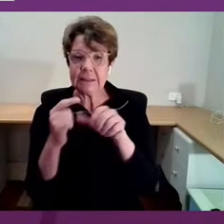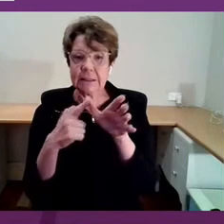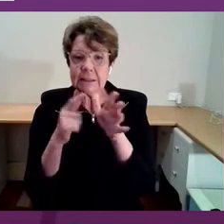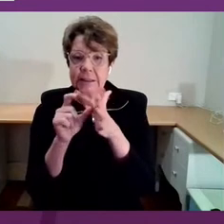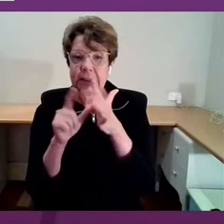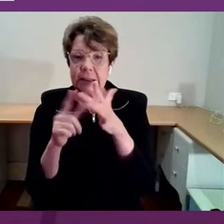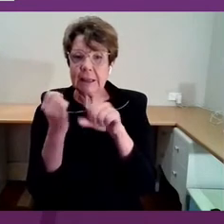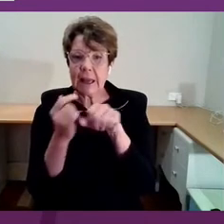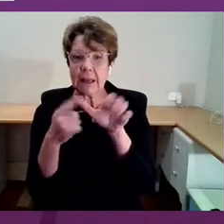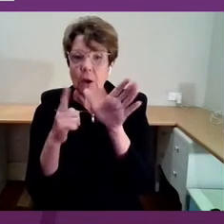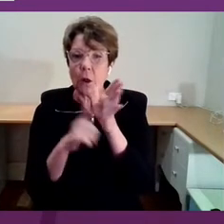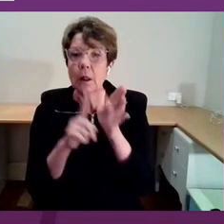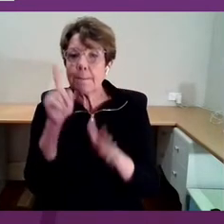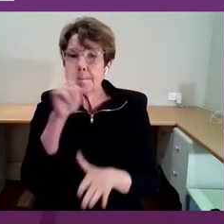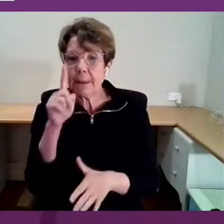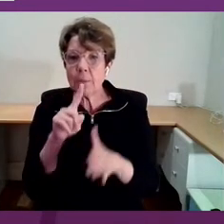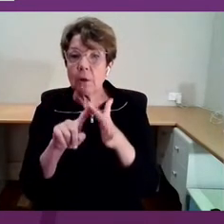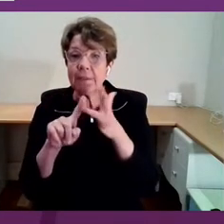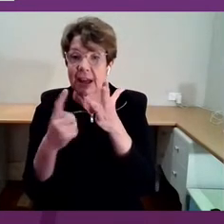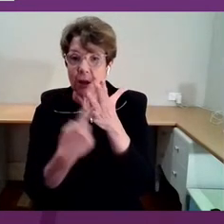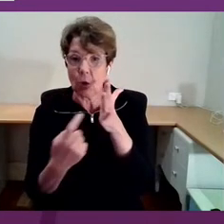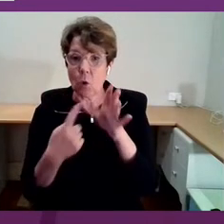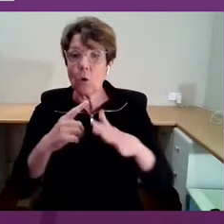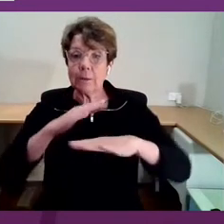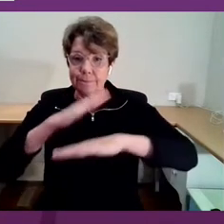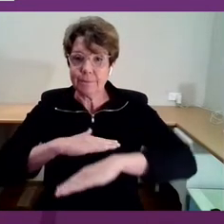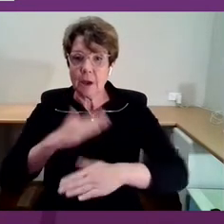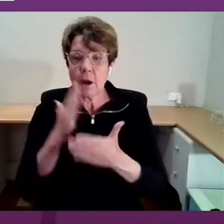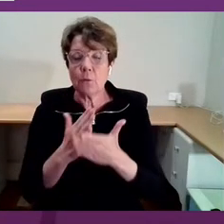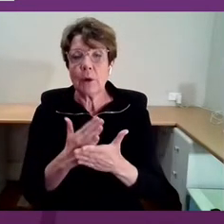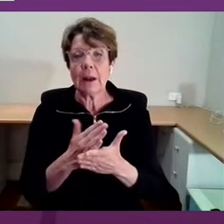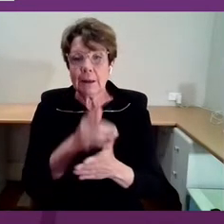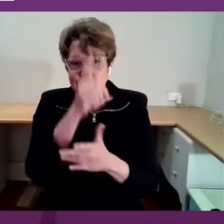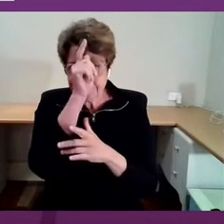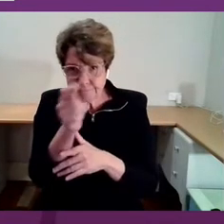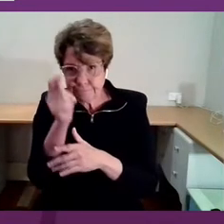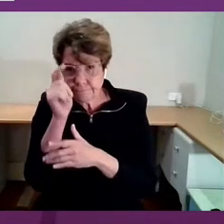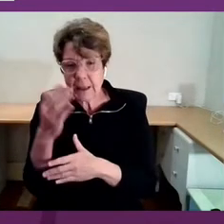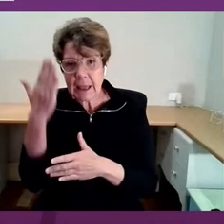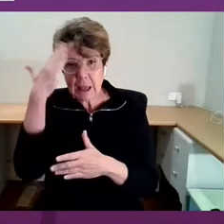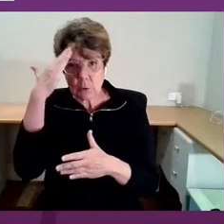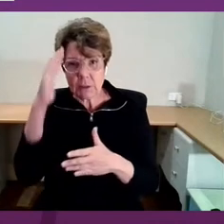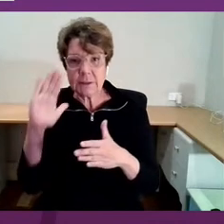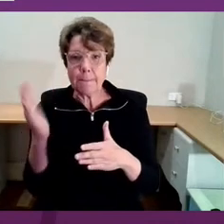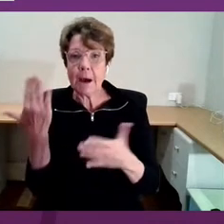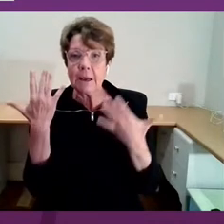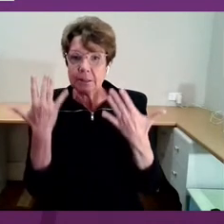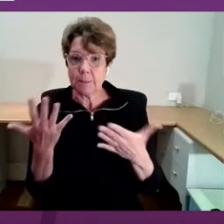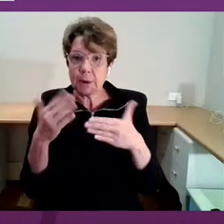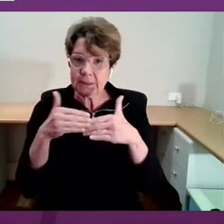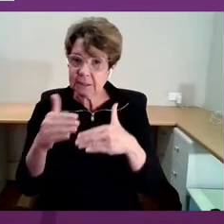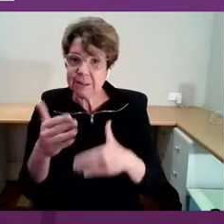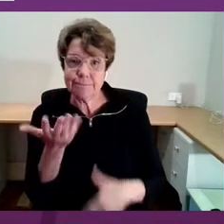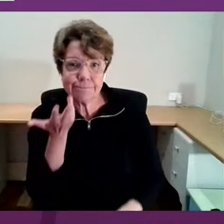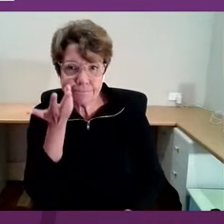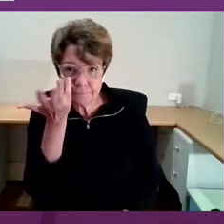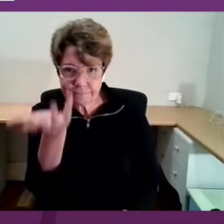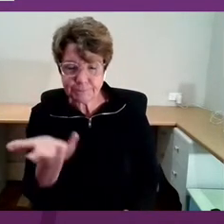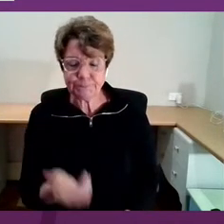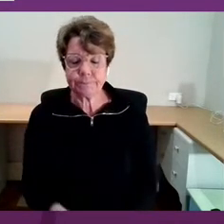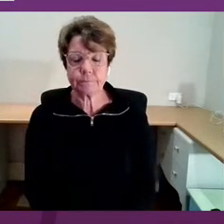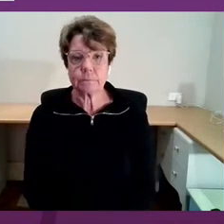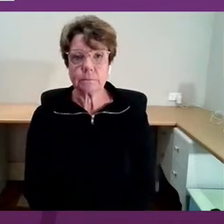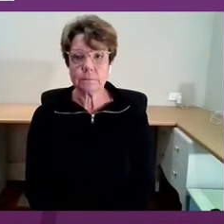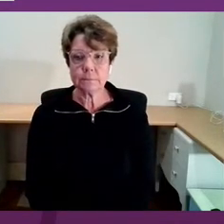Nation. I pay my respects to their elders past, present and emerging. In particular,